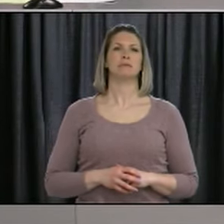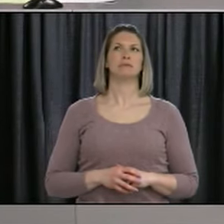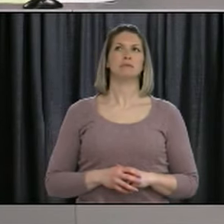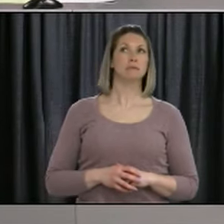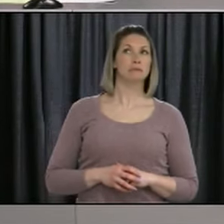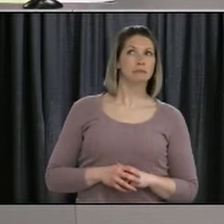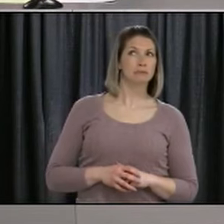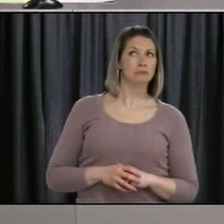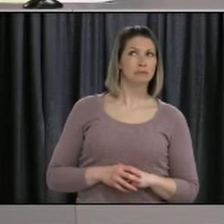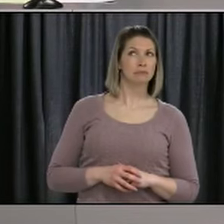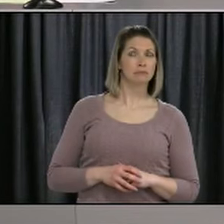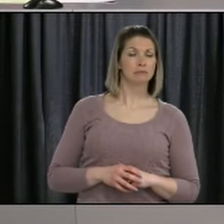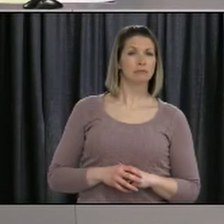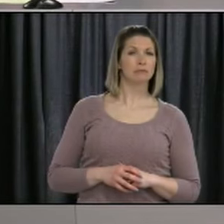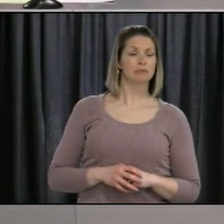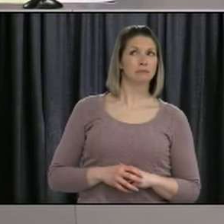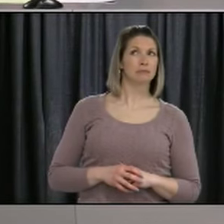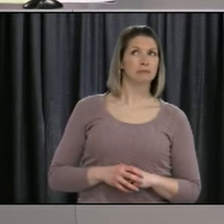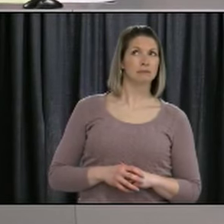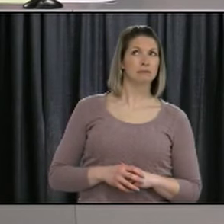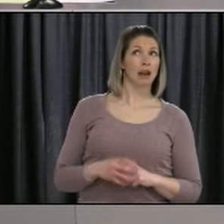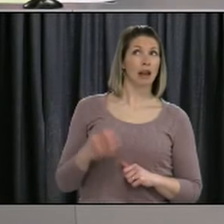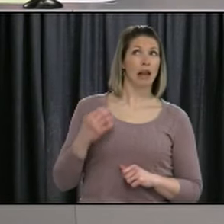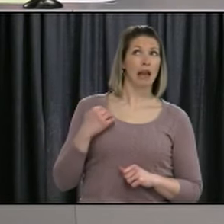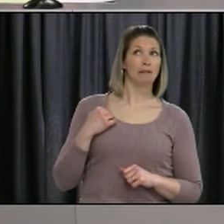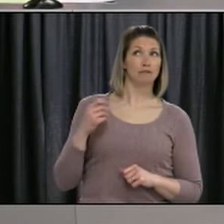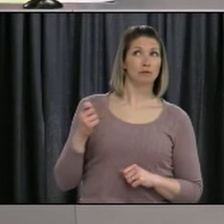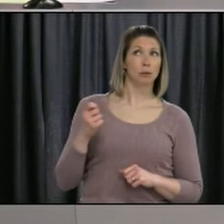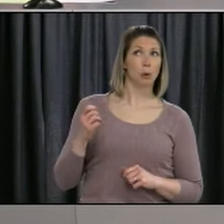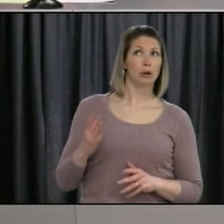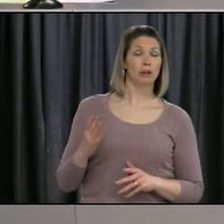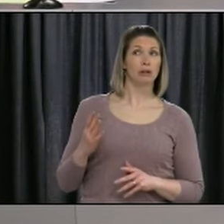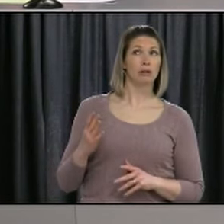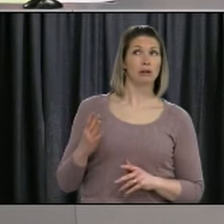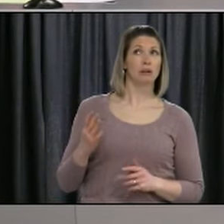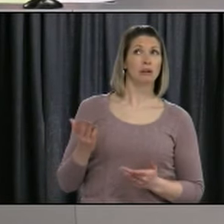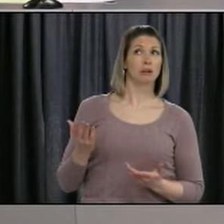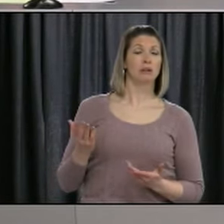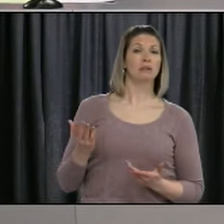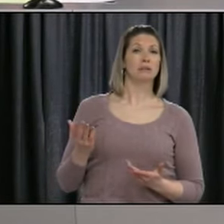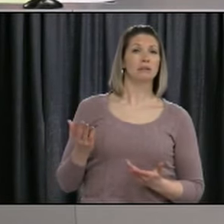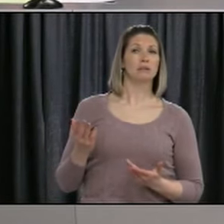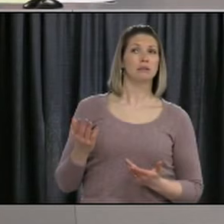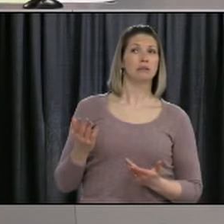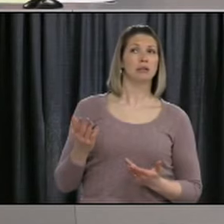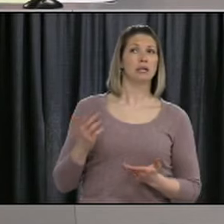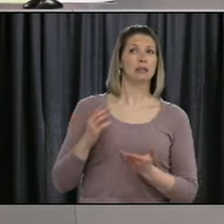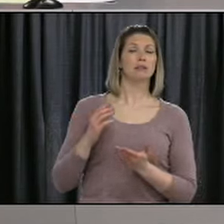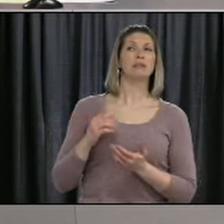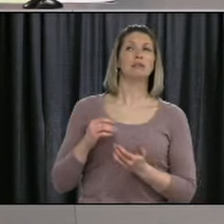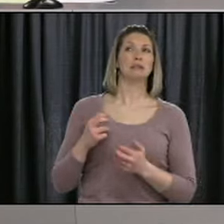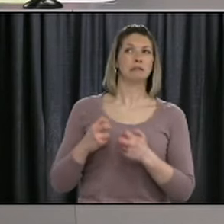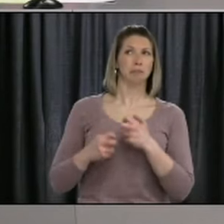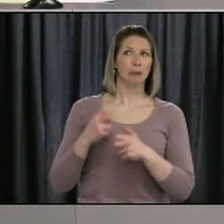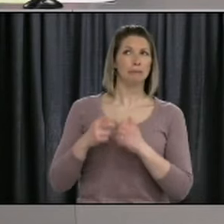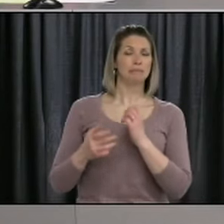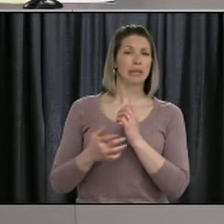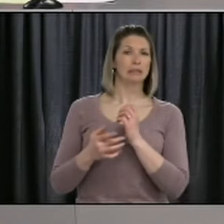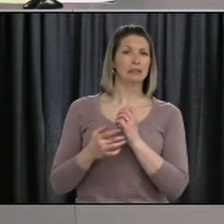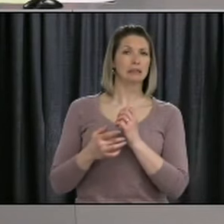Do we have Holly McKenzie on the line? Yes, we do. This is Holly, if you can first spell one. Thank you.